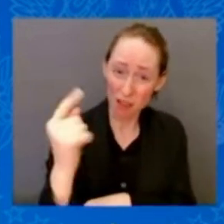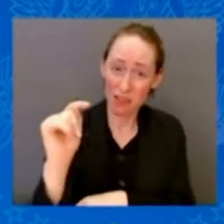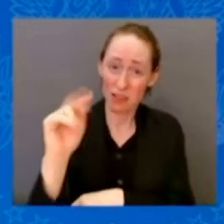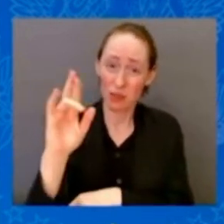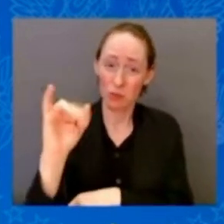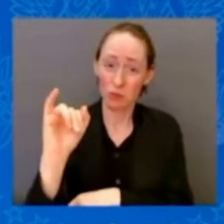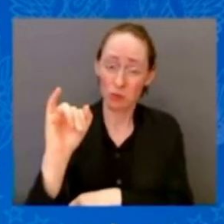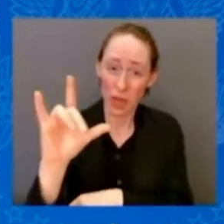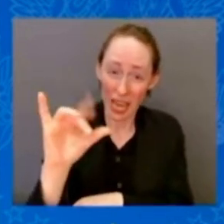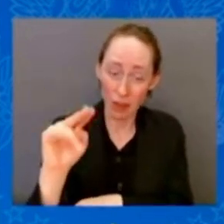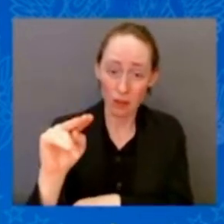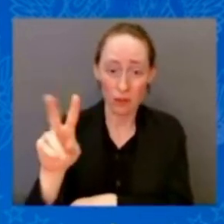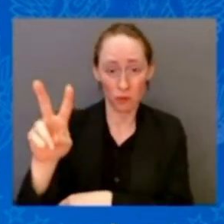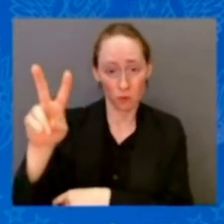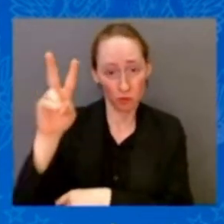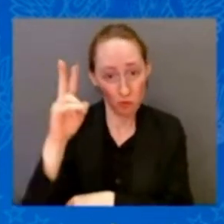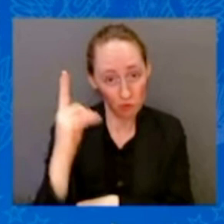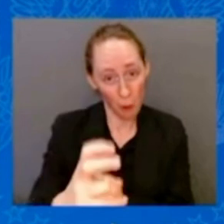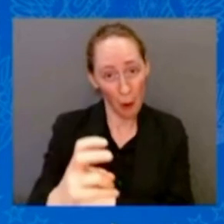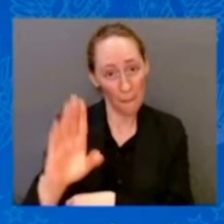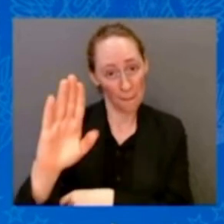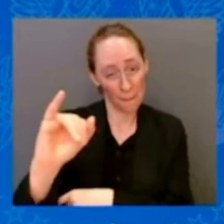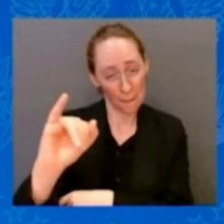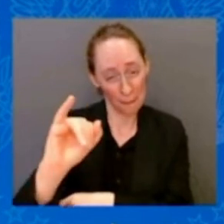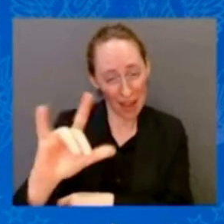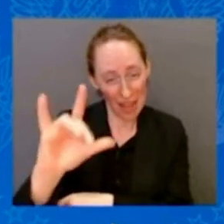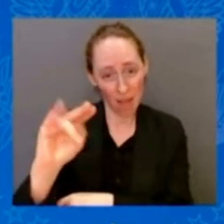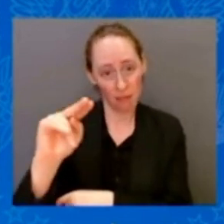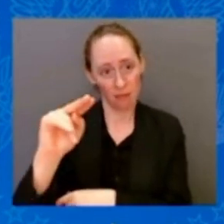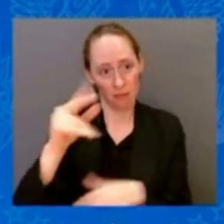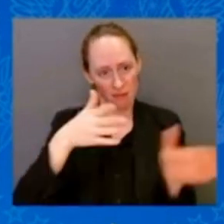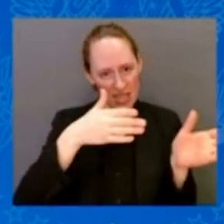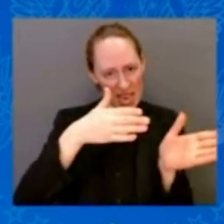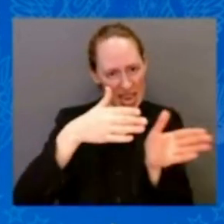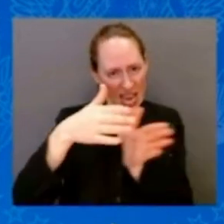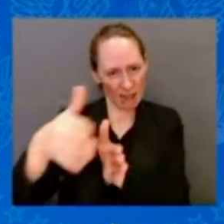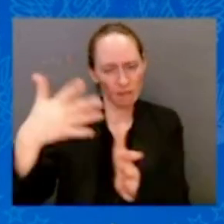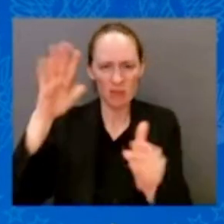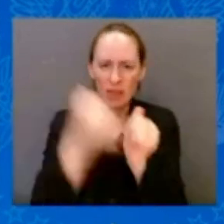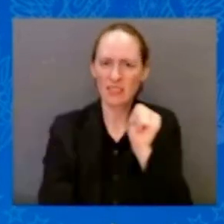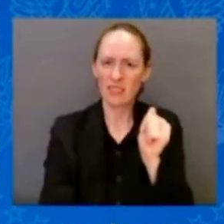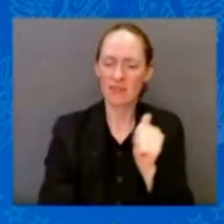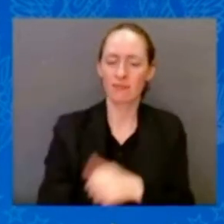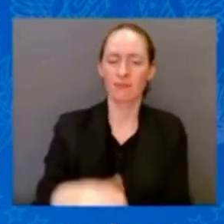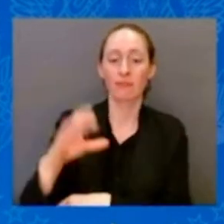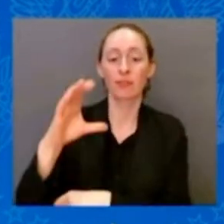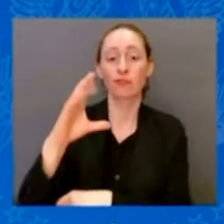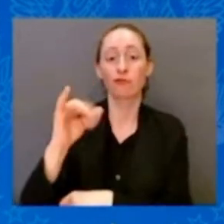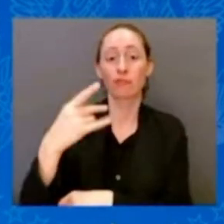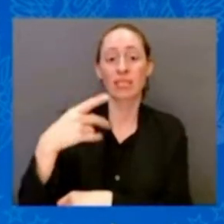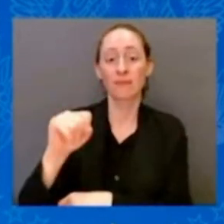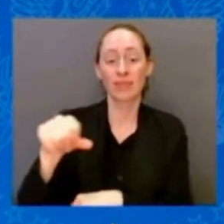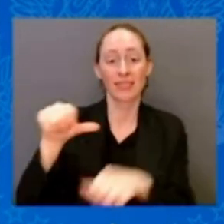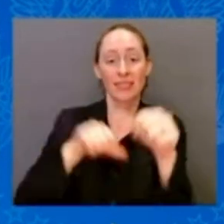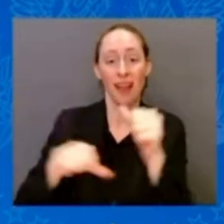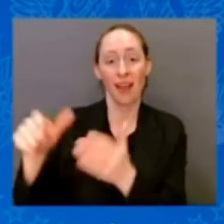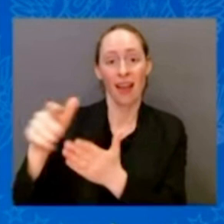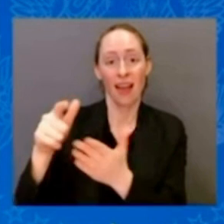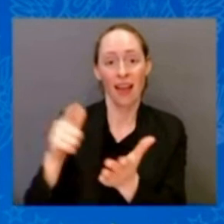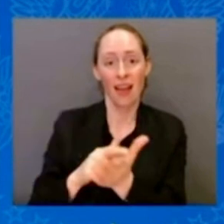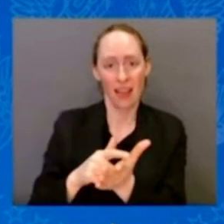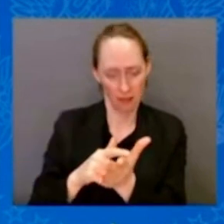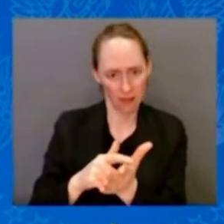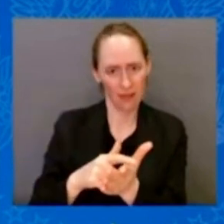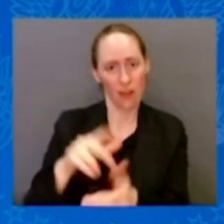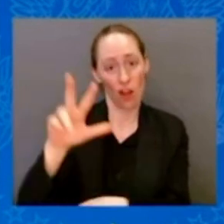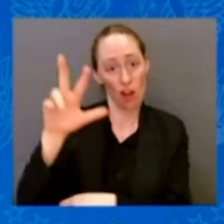Science Act, which is causing the investment of $300 billion — $300 billion — to